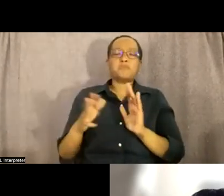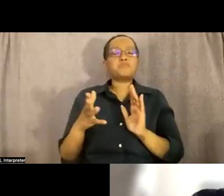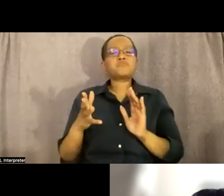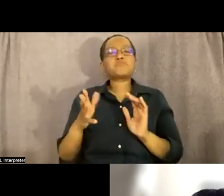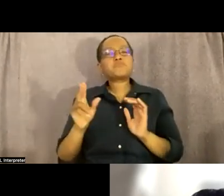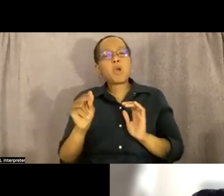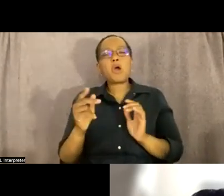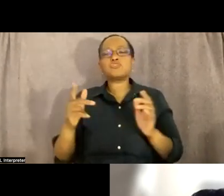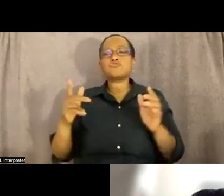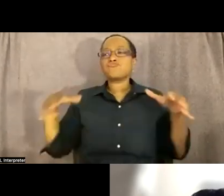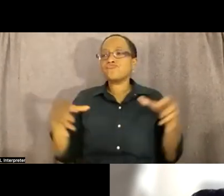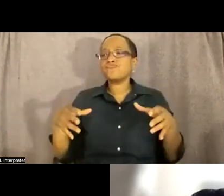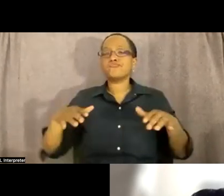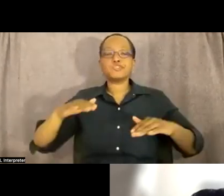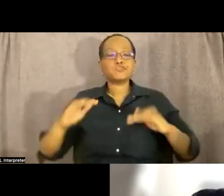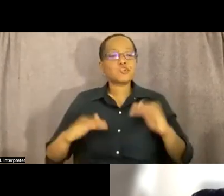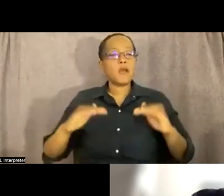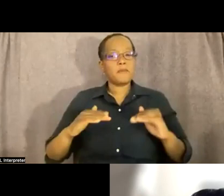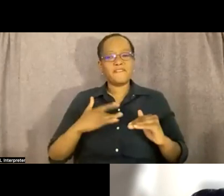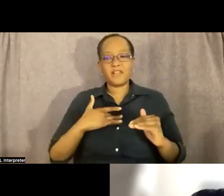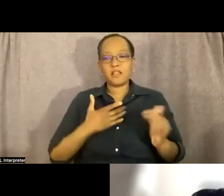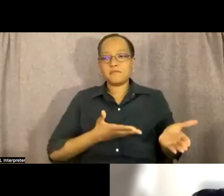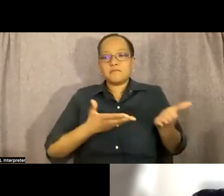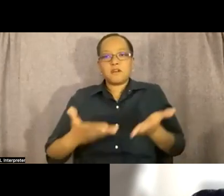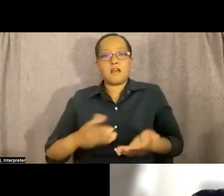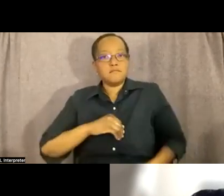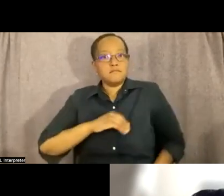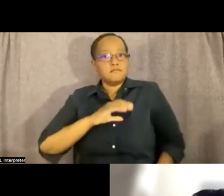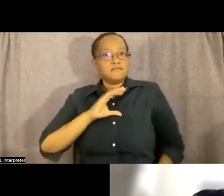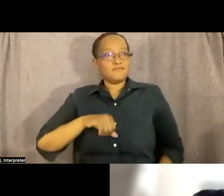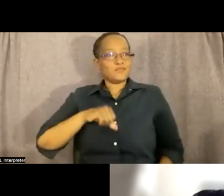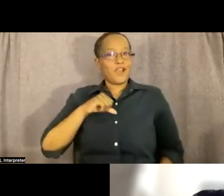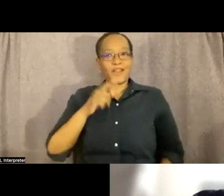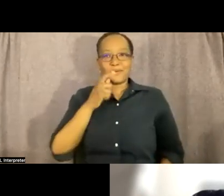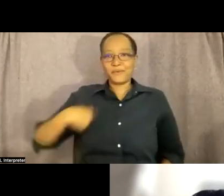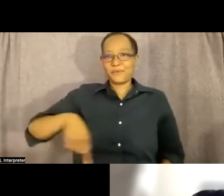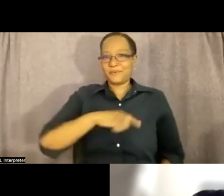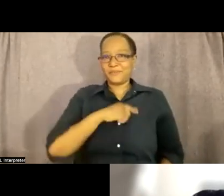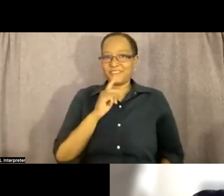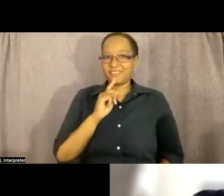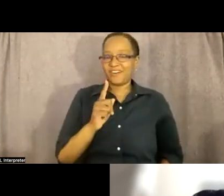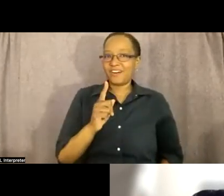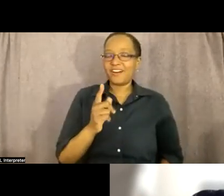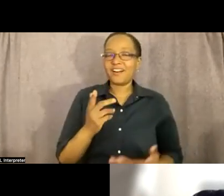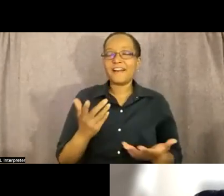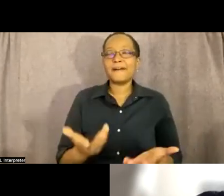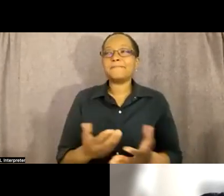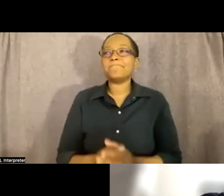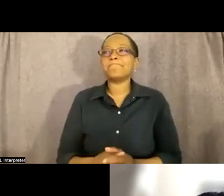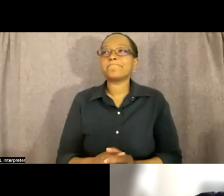uh like it it was kind of like i think from uh